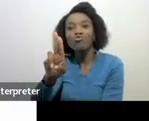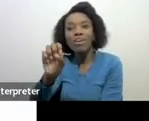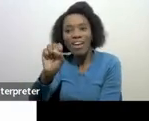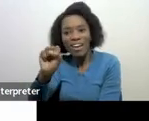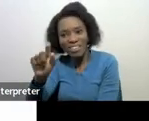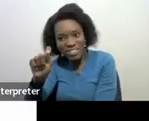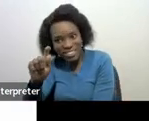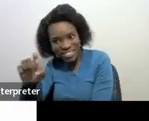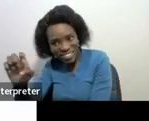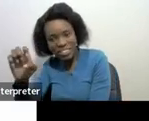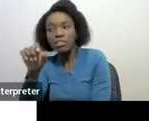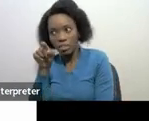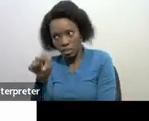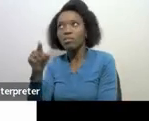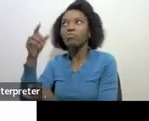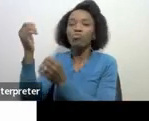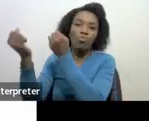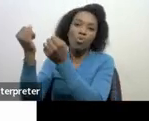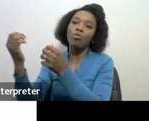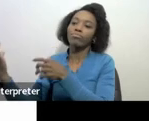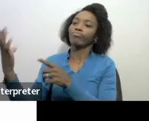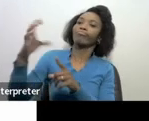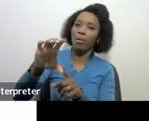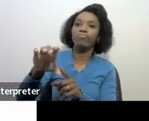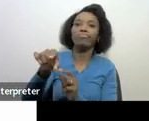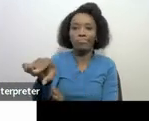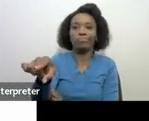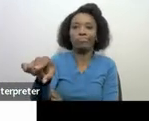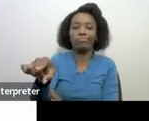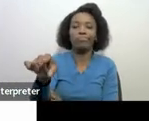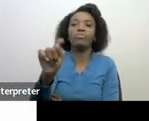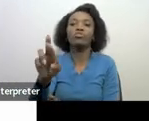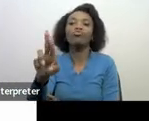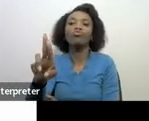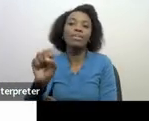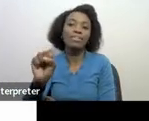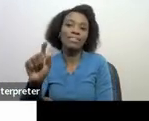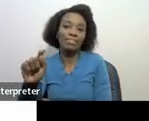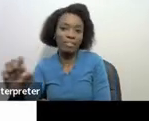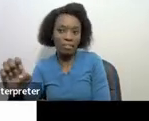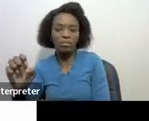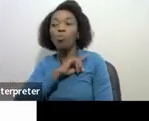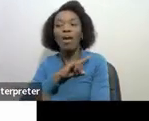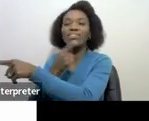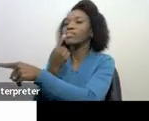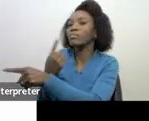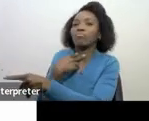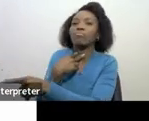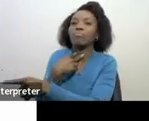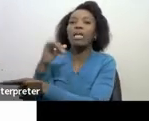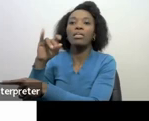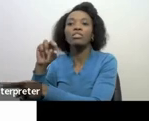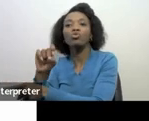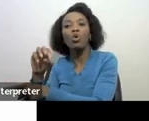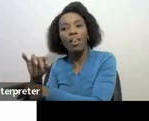vest in the trustee so we will have a look at three different tax payers when we deal